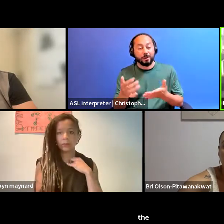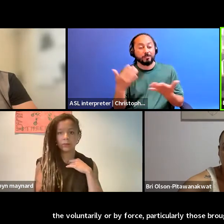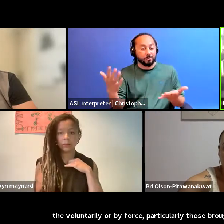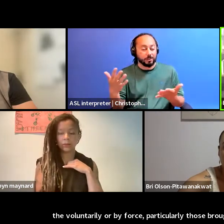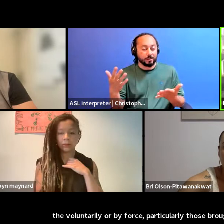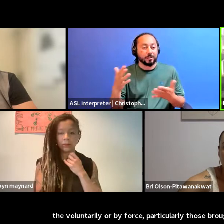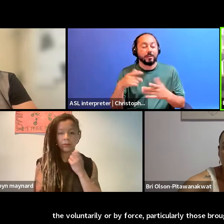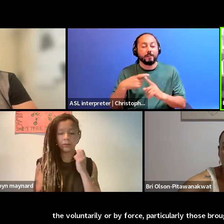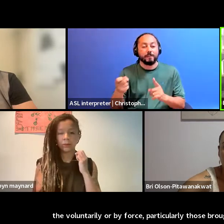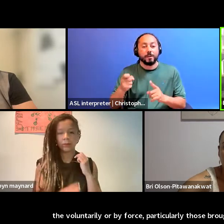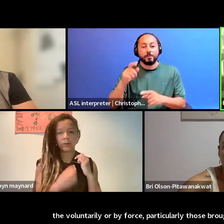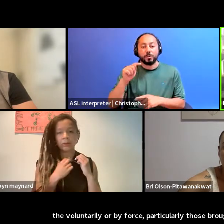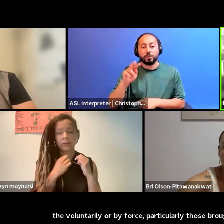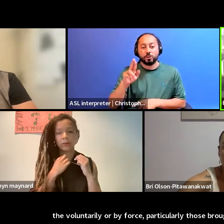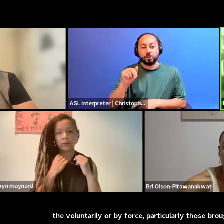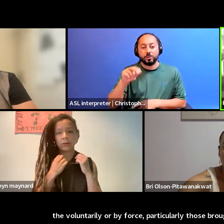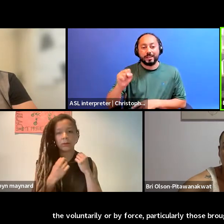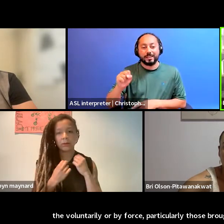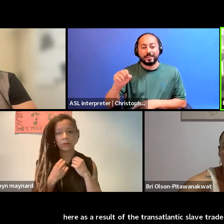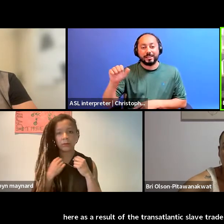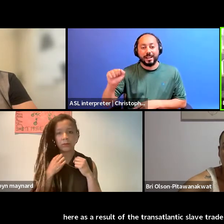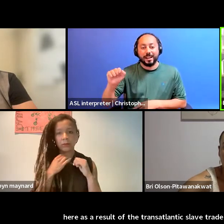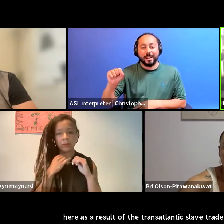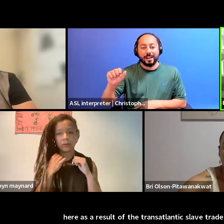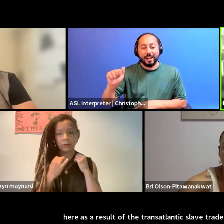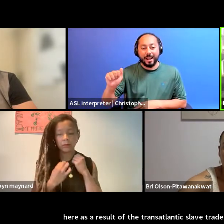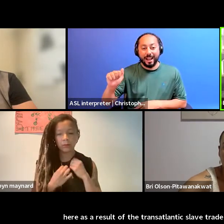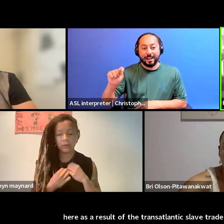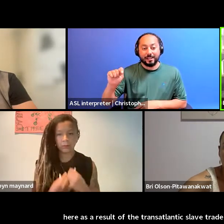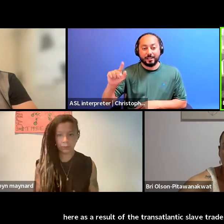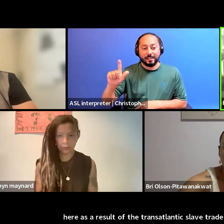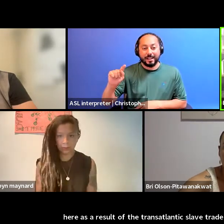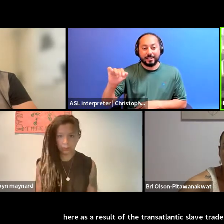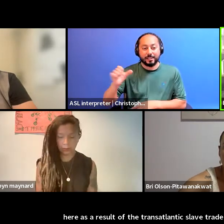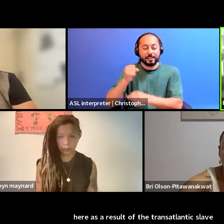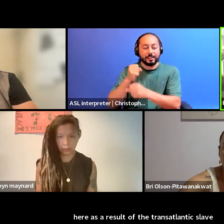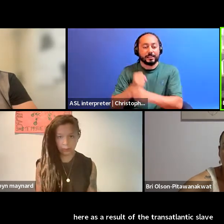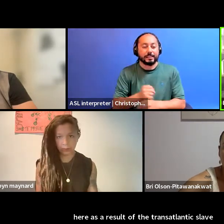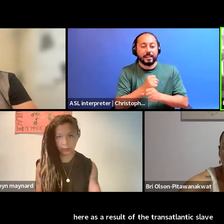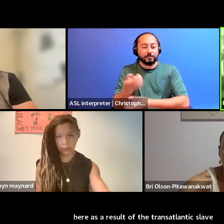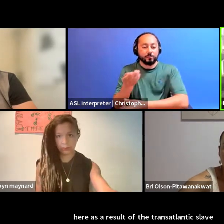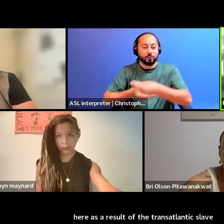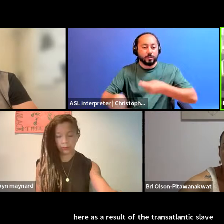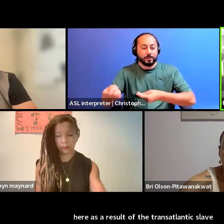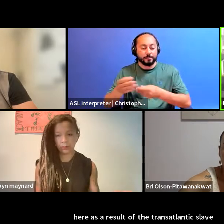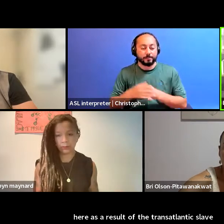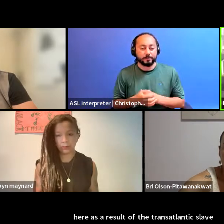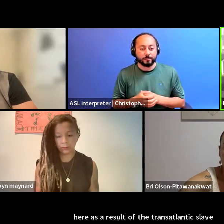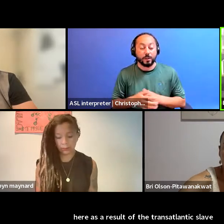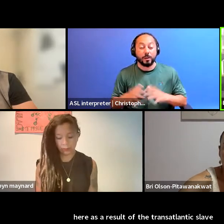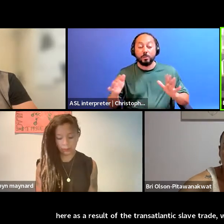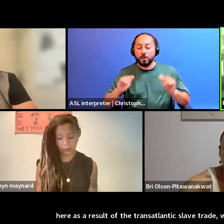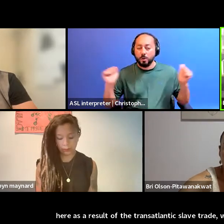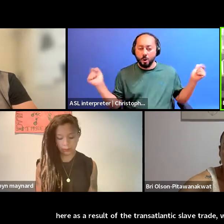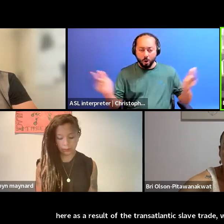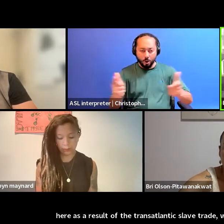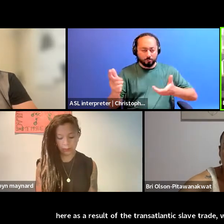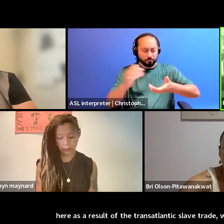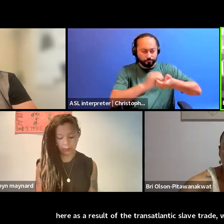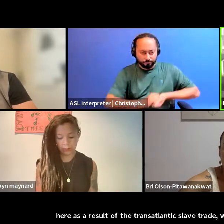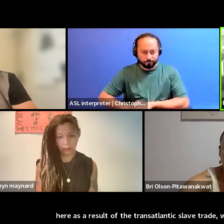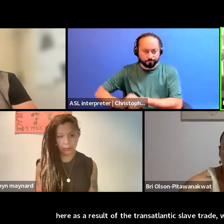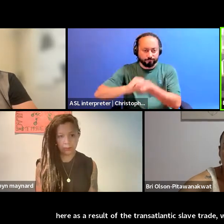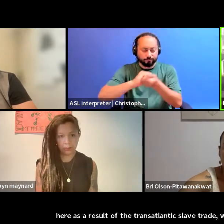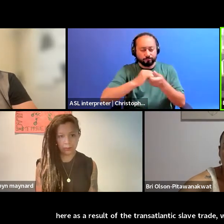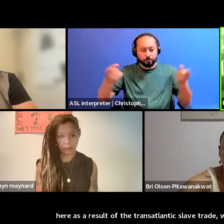transatlantic slave trade. We acknowledge that we are all treaty people and that we have responsibilities